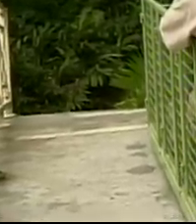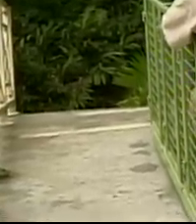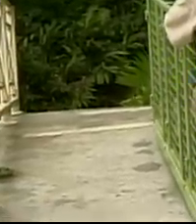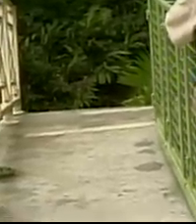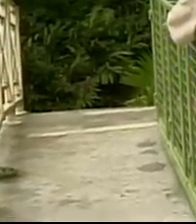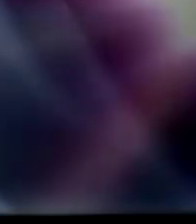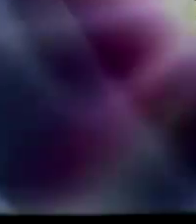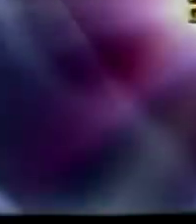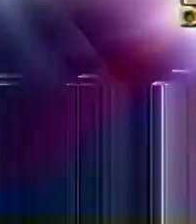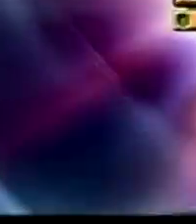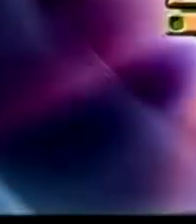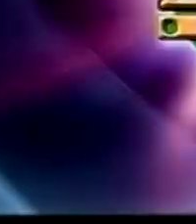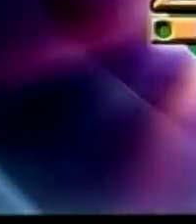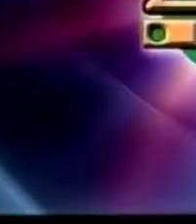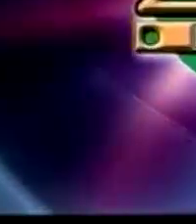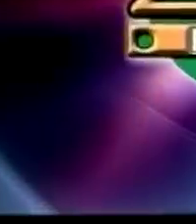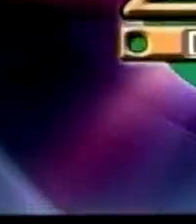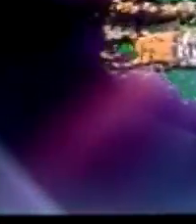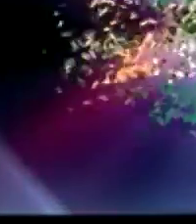now.